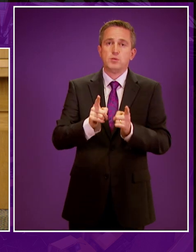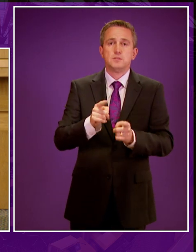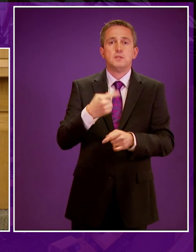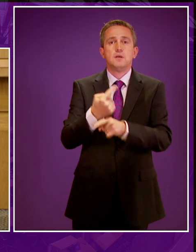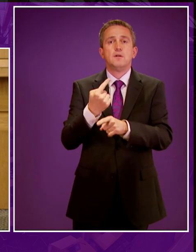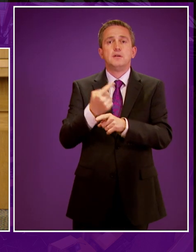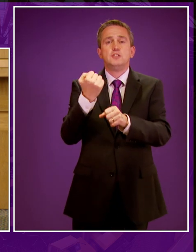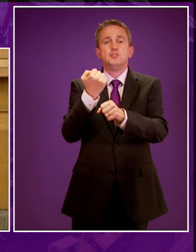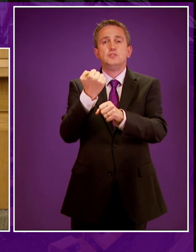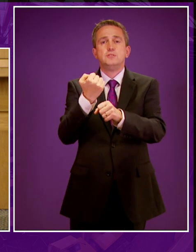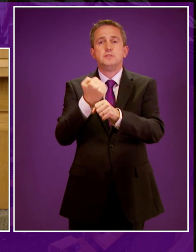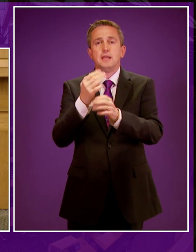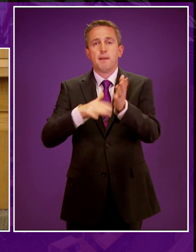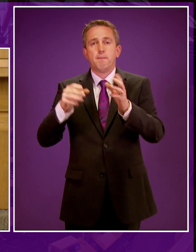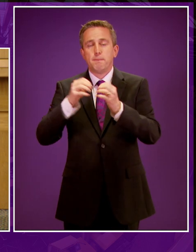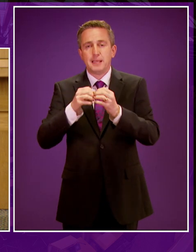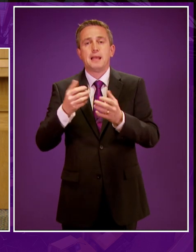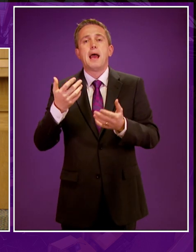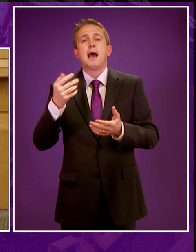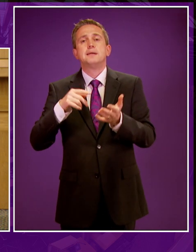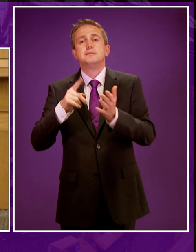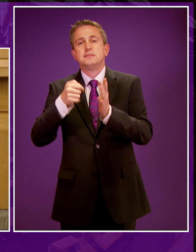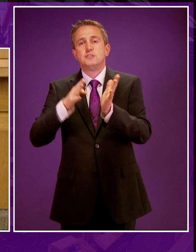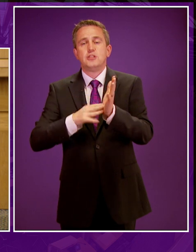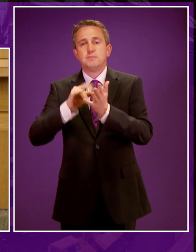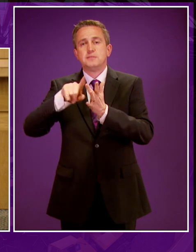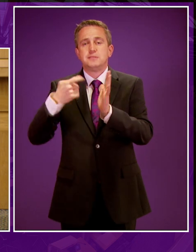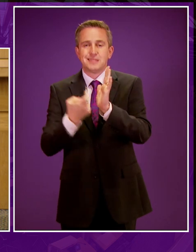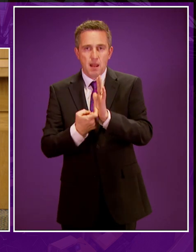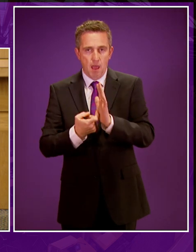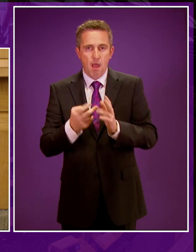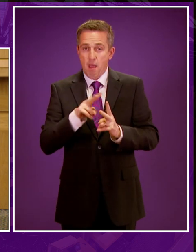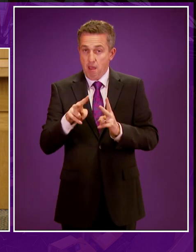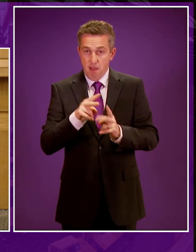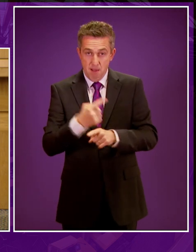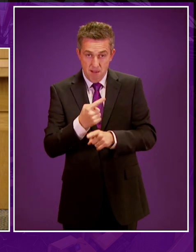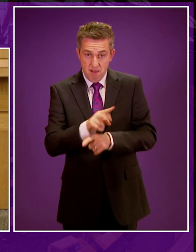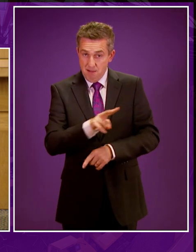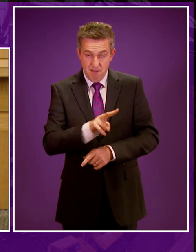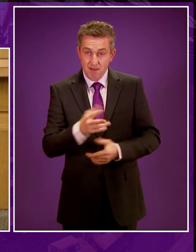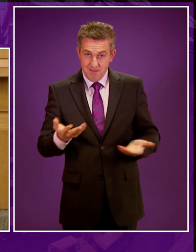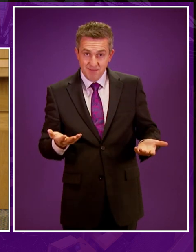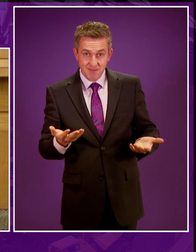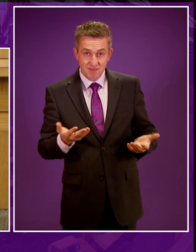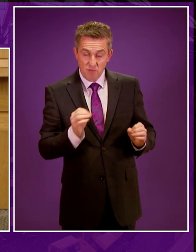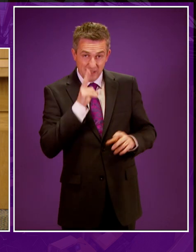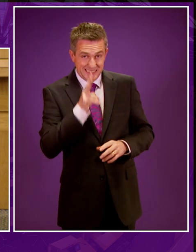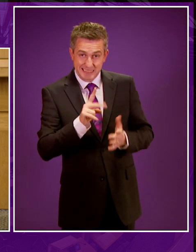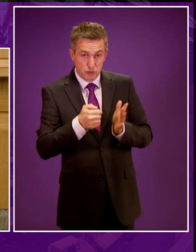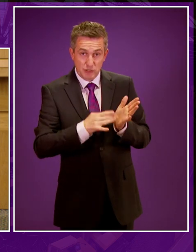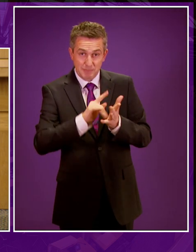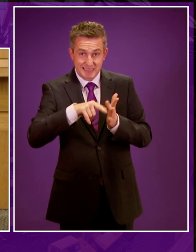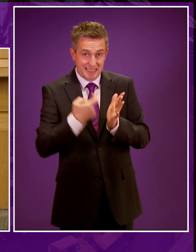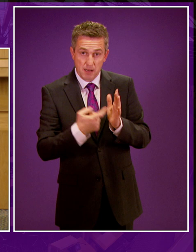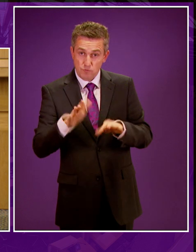for the GMB and Jim Sillars in a political realignment not seen since the Eocene epoch. But anyway, the background